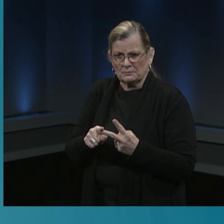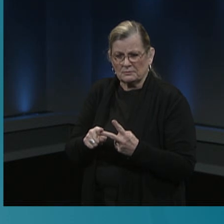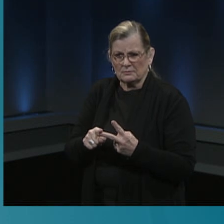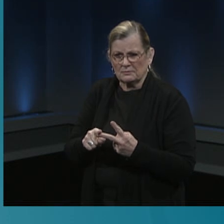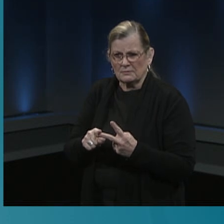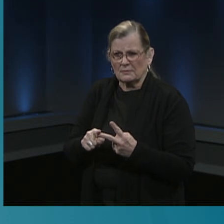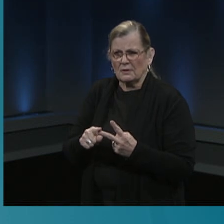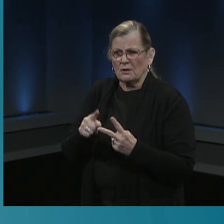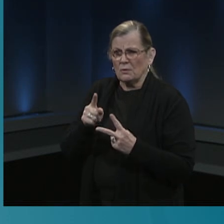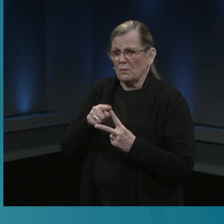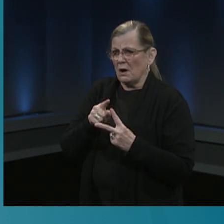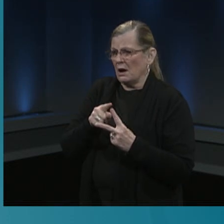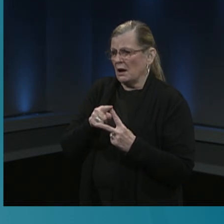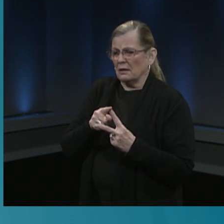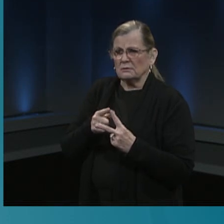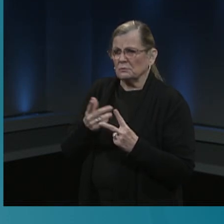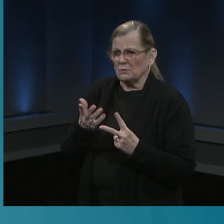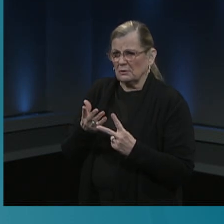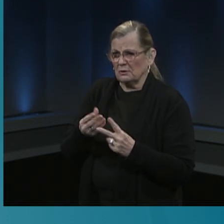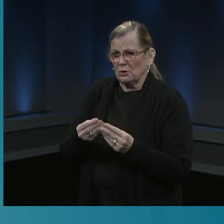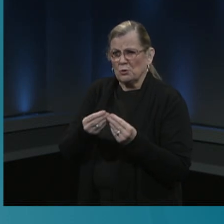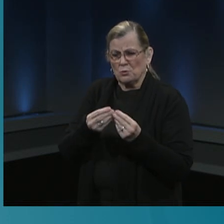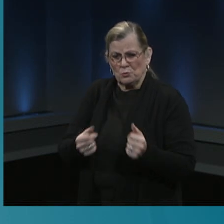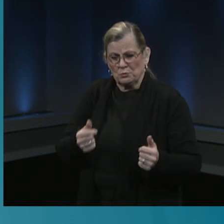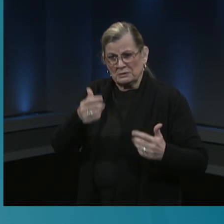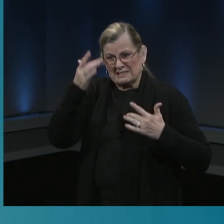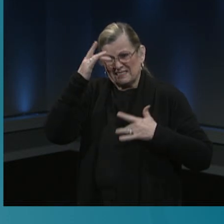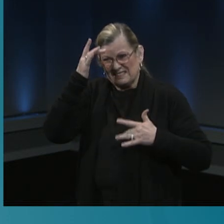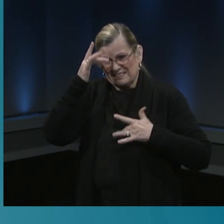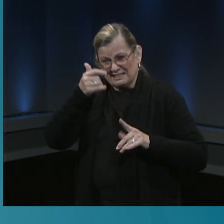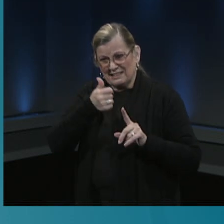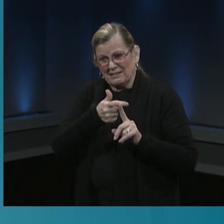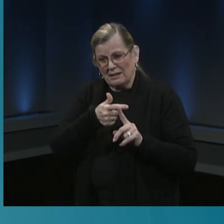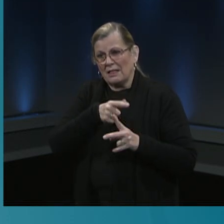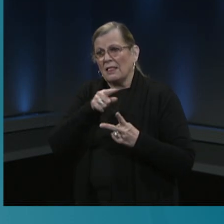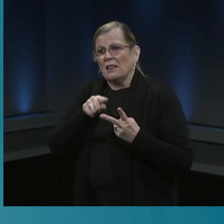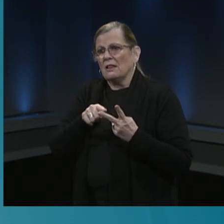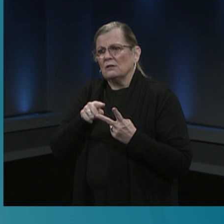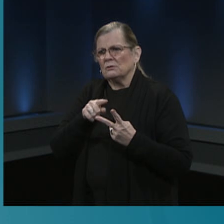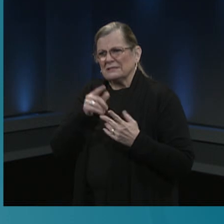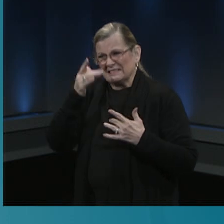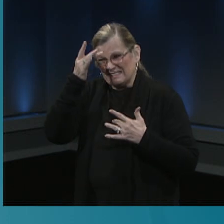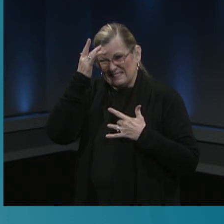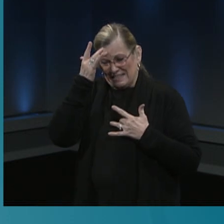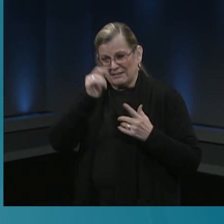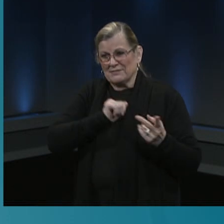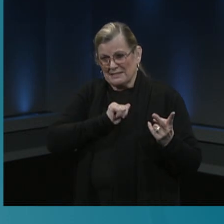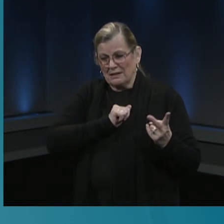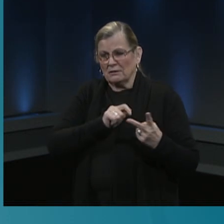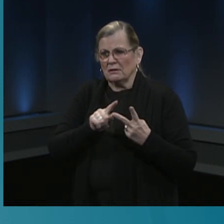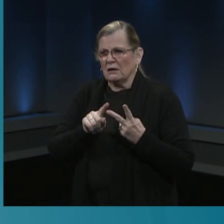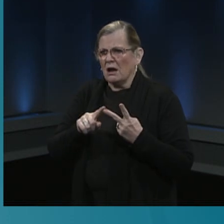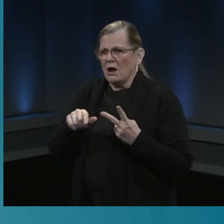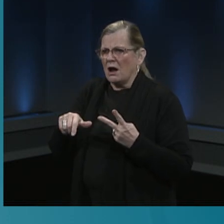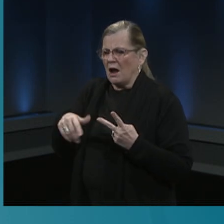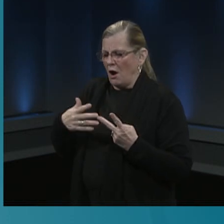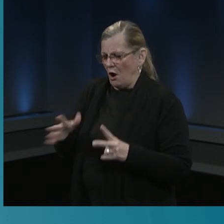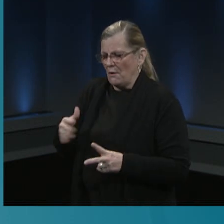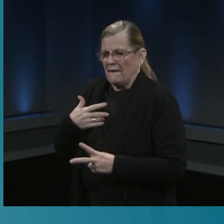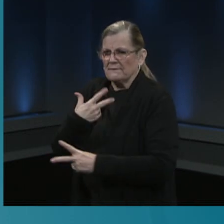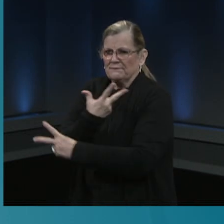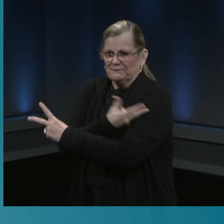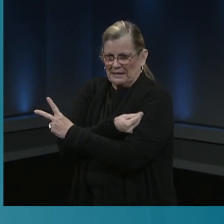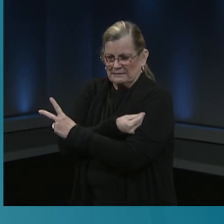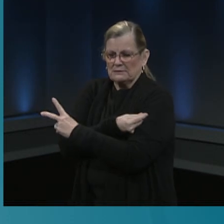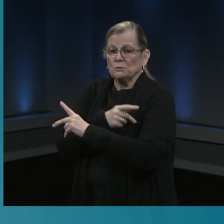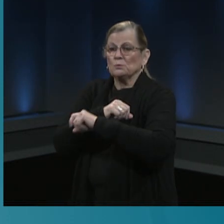the disease and the other way is by getting vaccinated. So if vaccination leading to immunity is going to